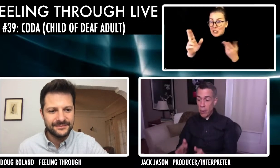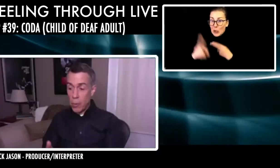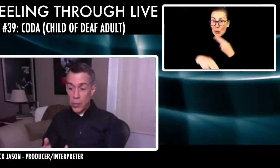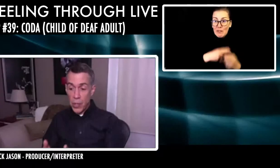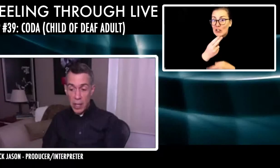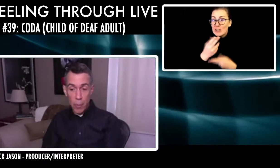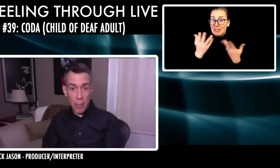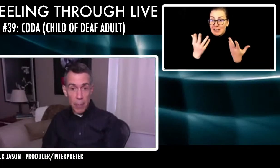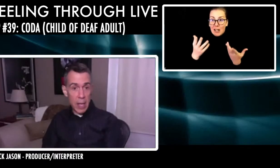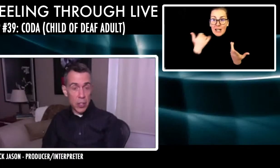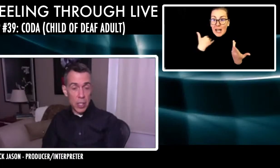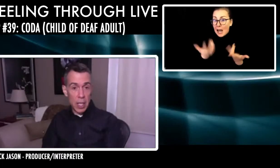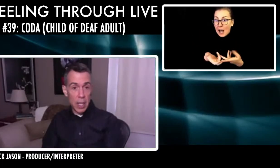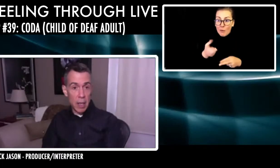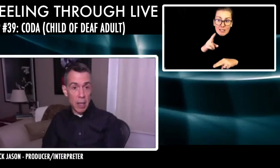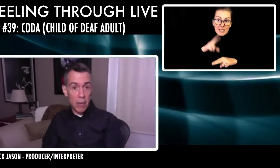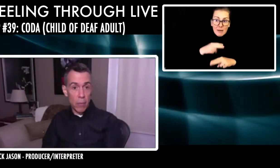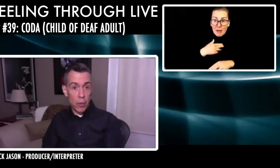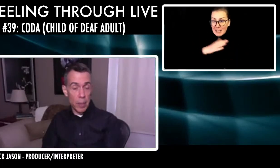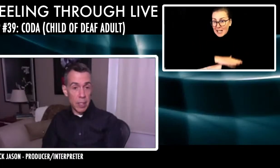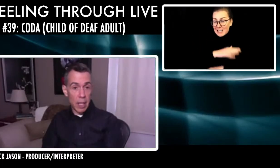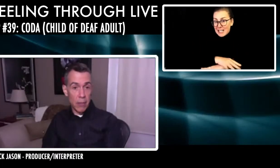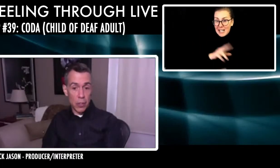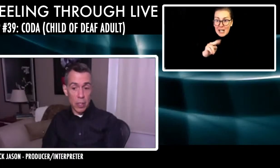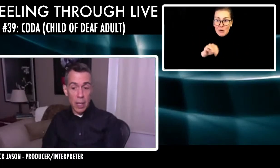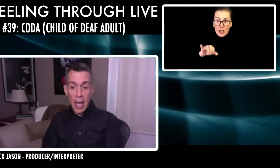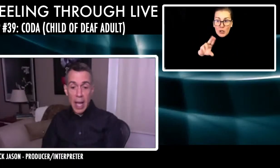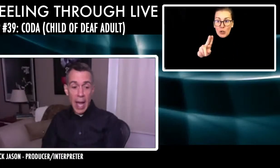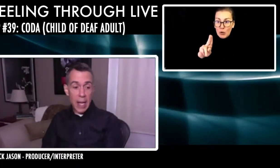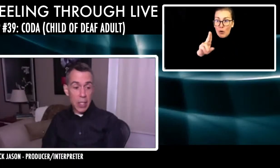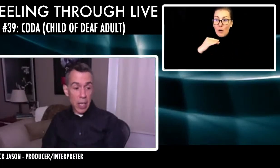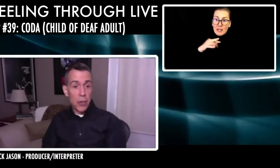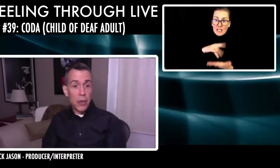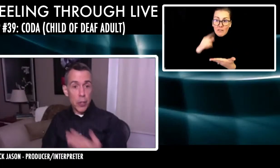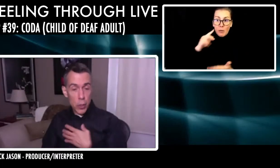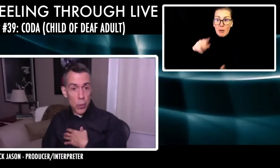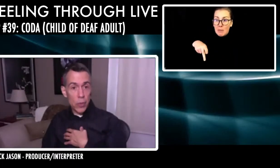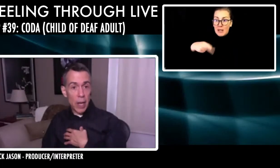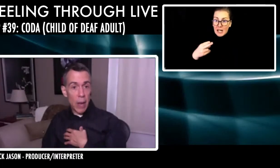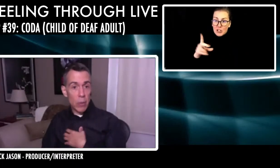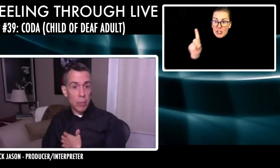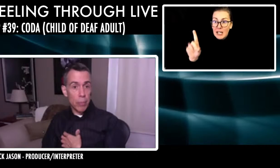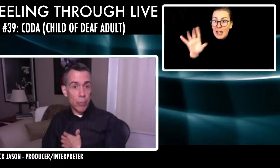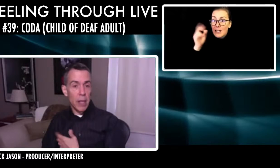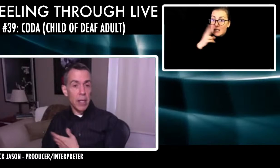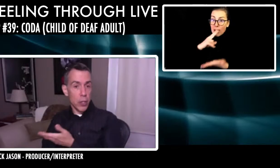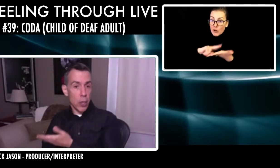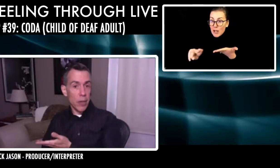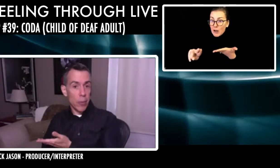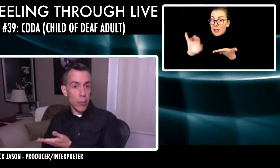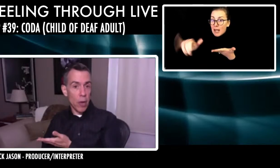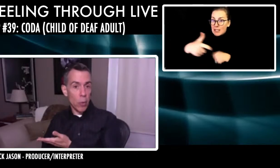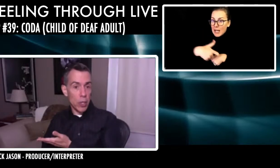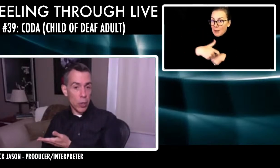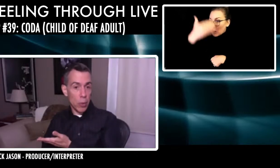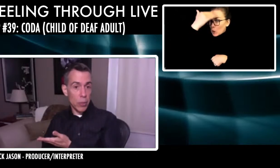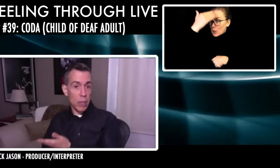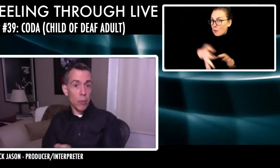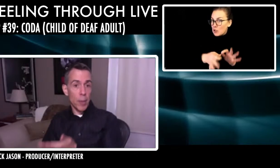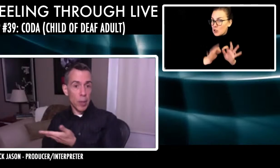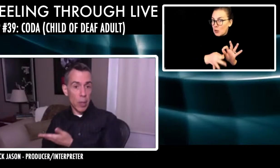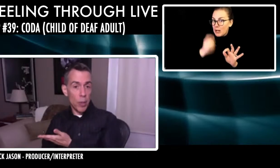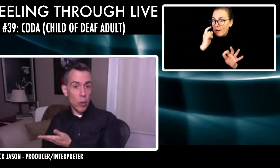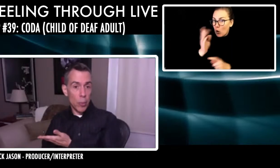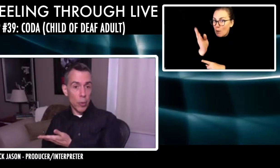NYU. I was studying for my PhD in, in film and television. And the secretary knew that I was interpreting for Broadway shows